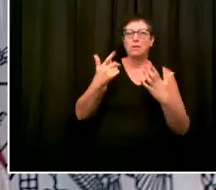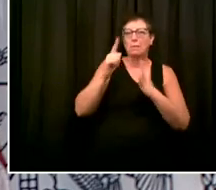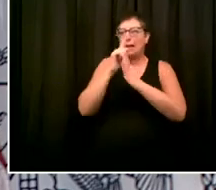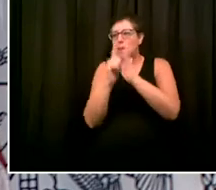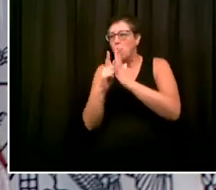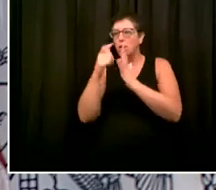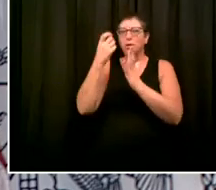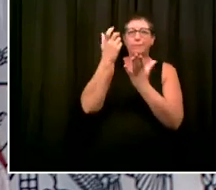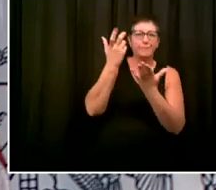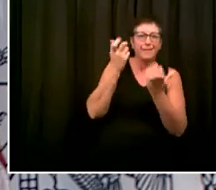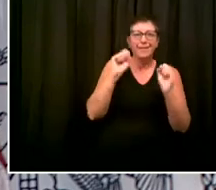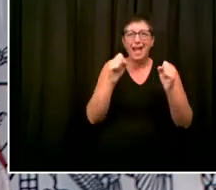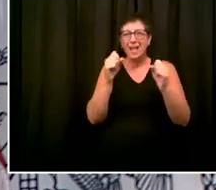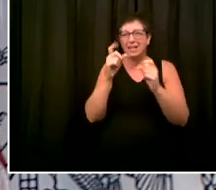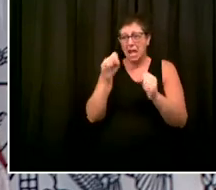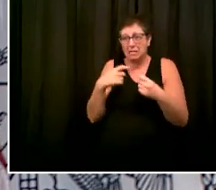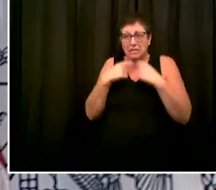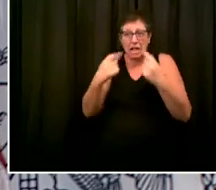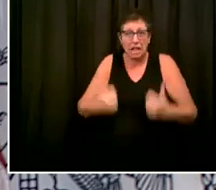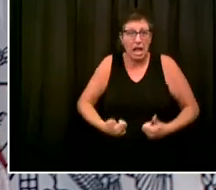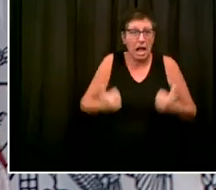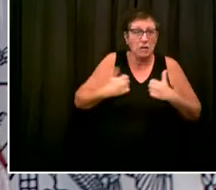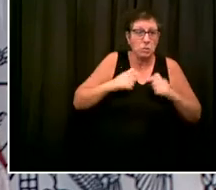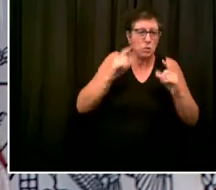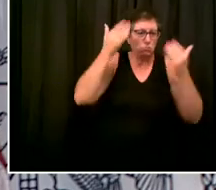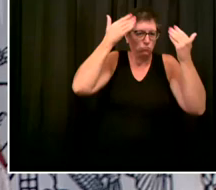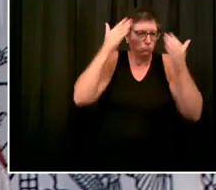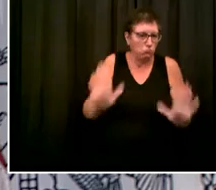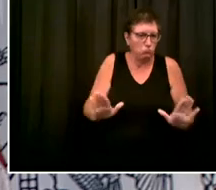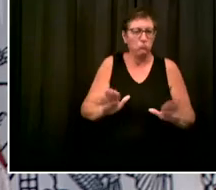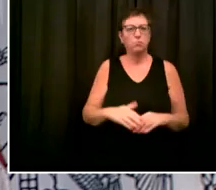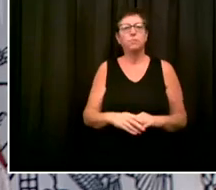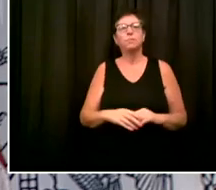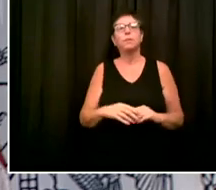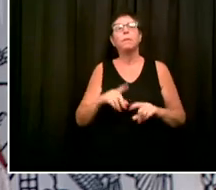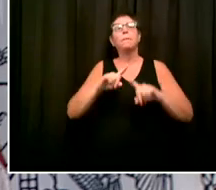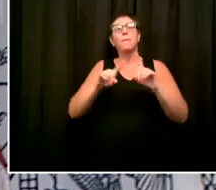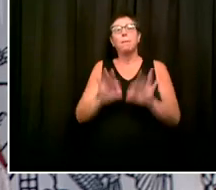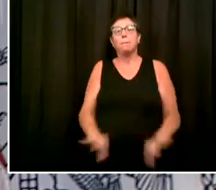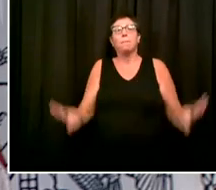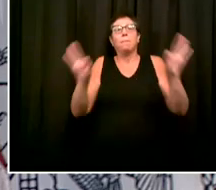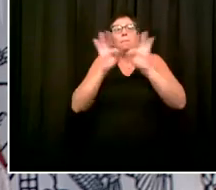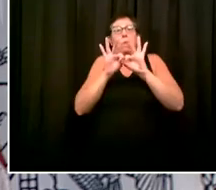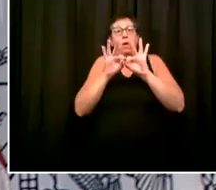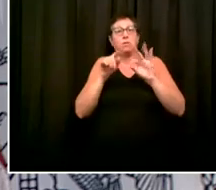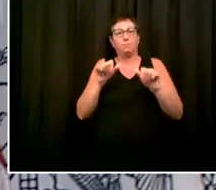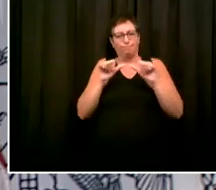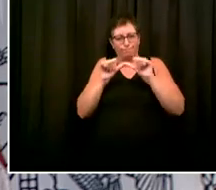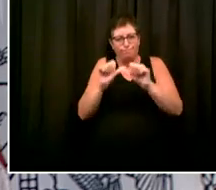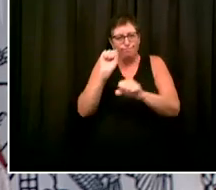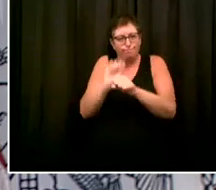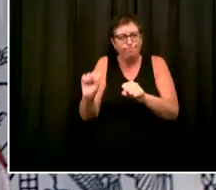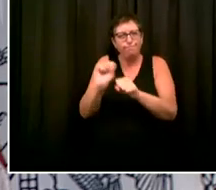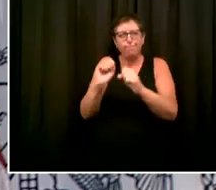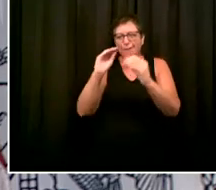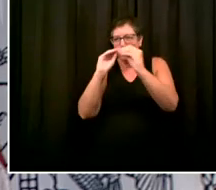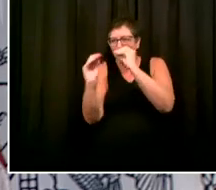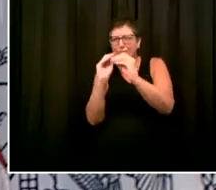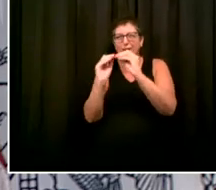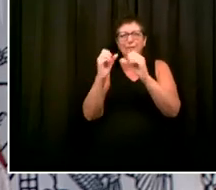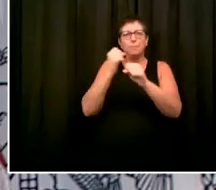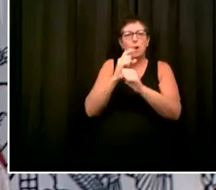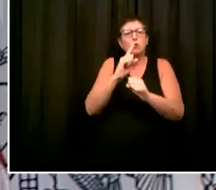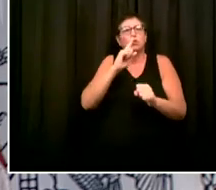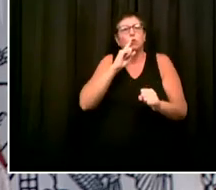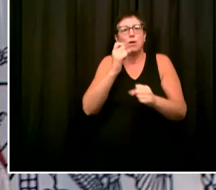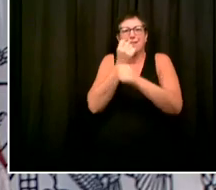addresses. But most importantly, is making sure the work is done to secure those facades. That's, that's what the central focus will be.